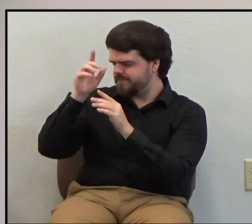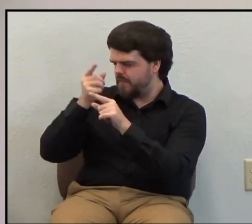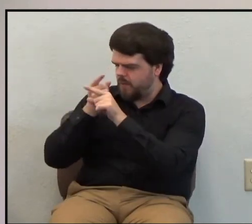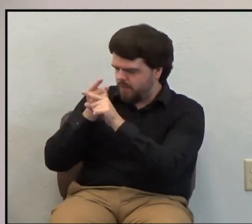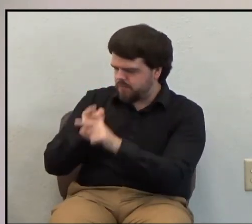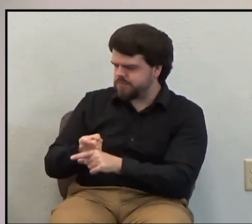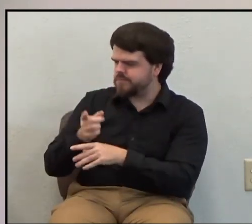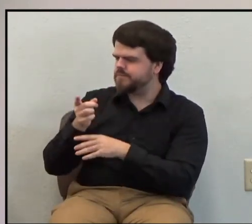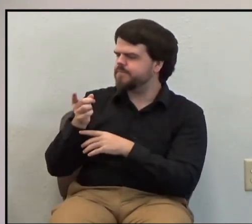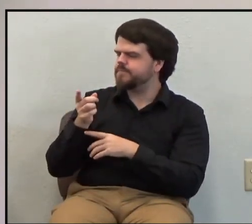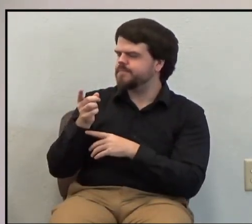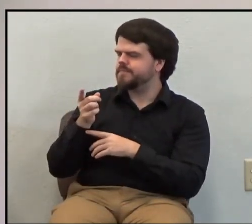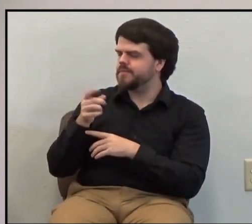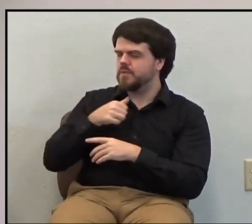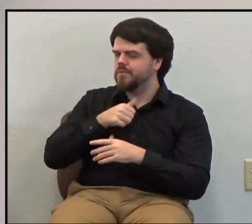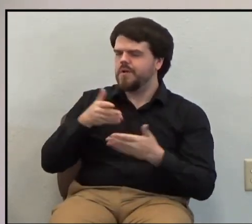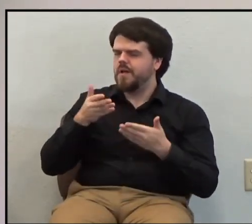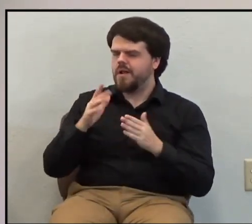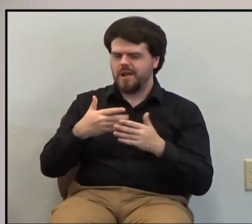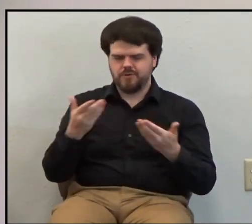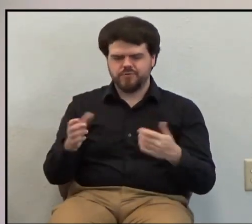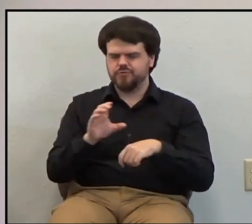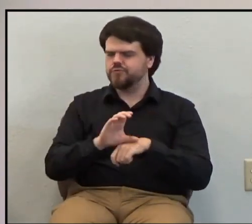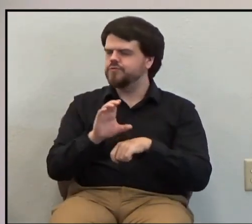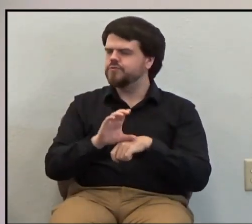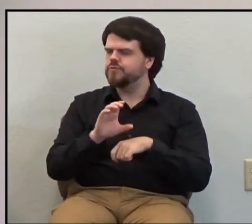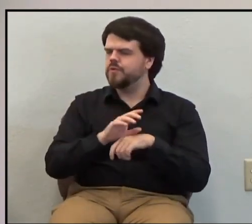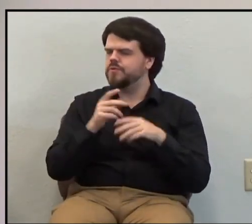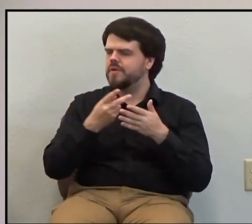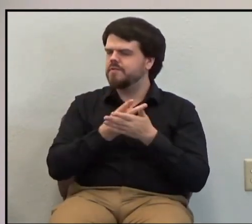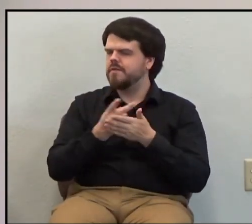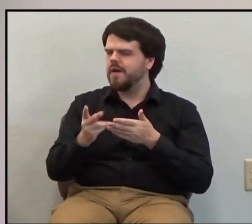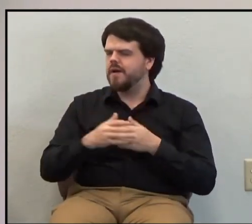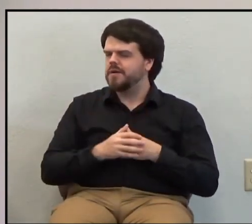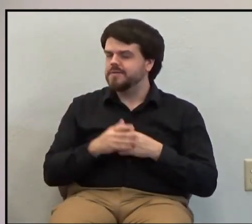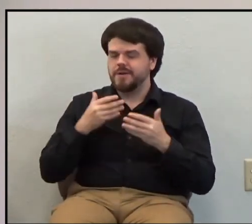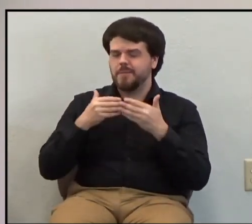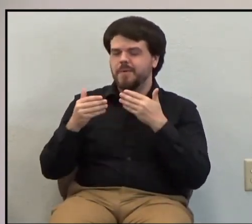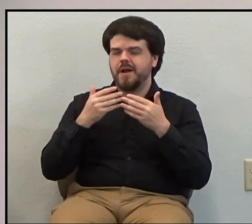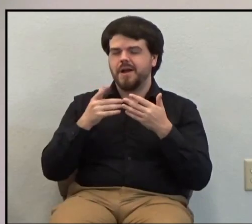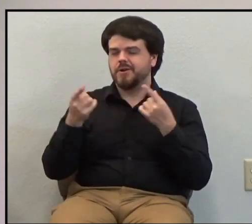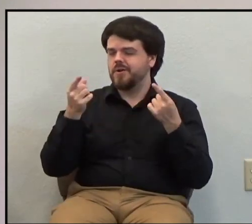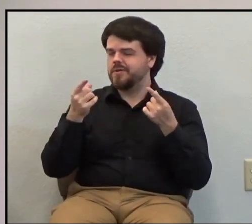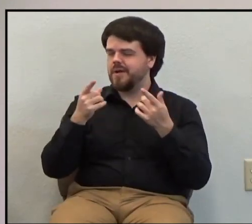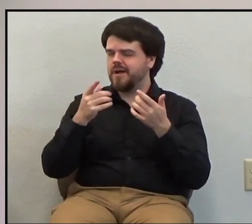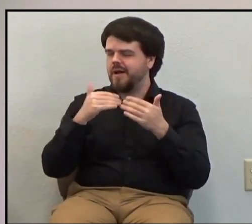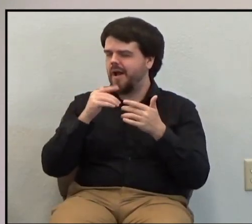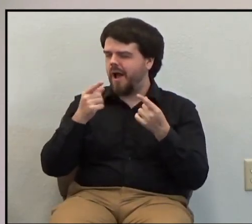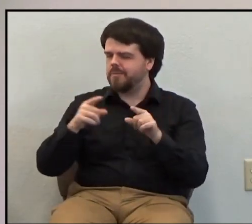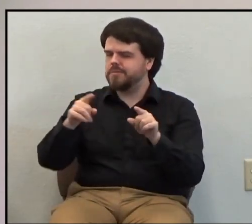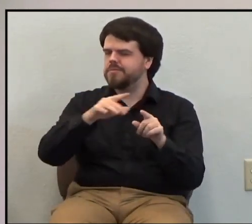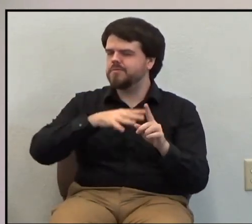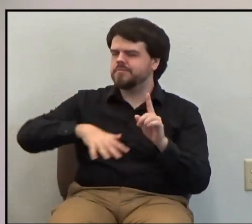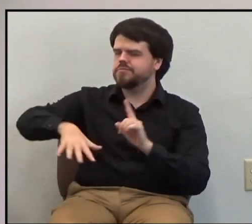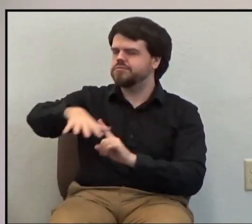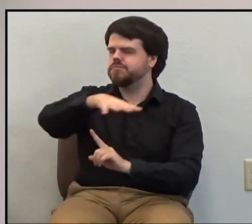that you would not let this church fail. And no matter how the neighborhoods change around here,